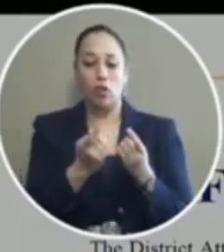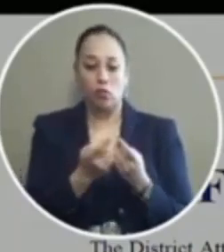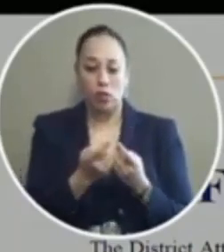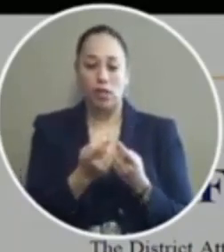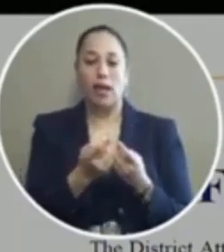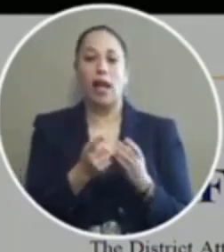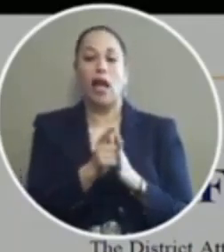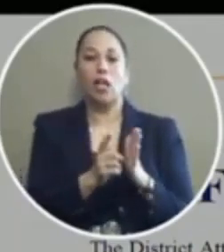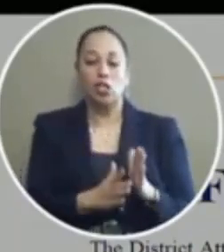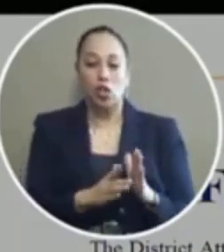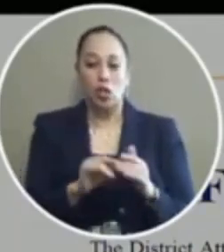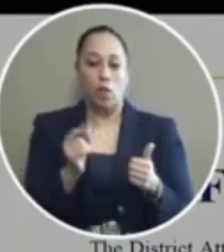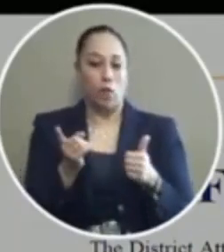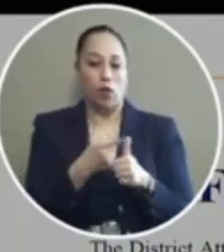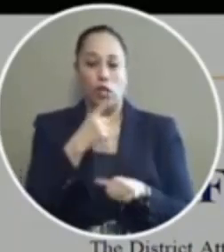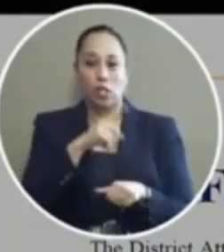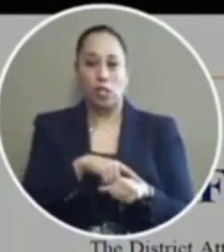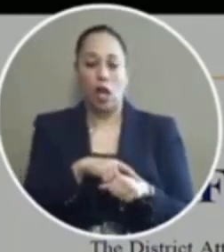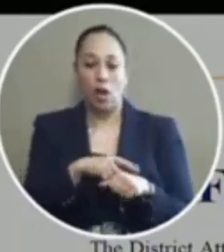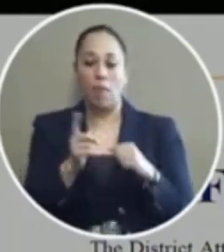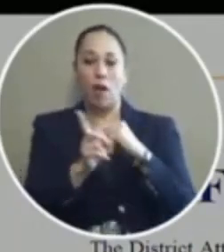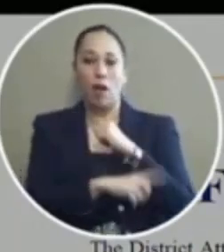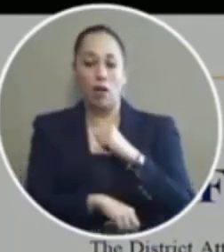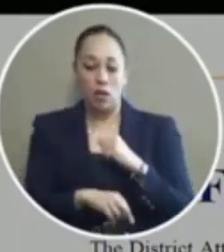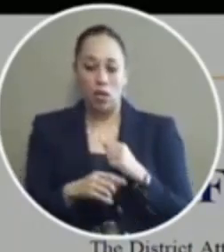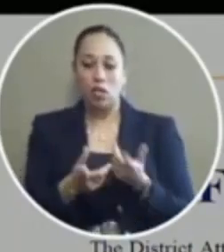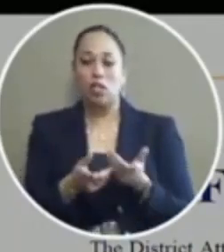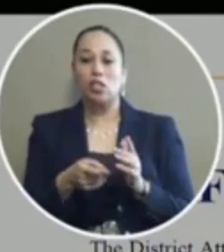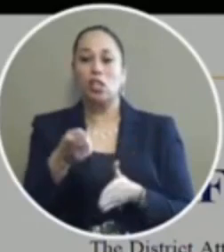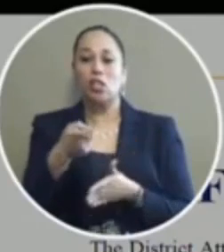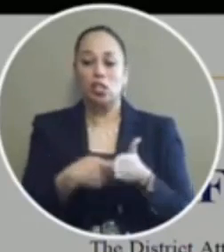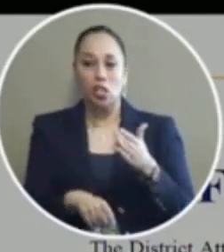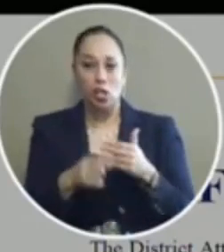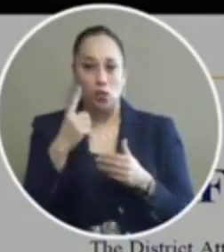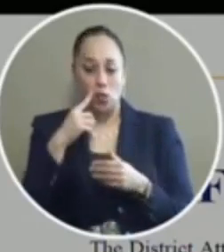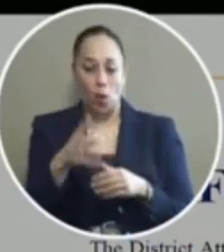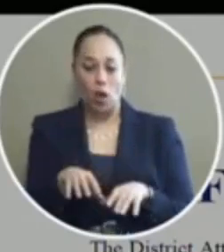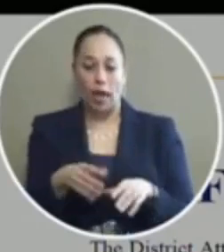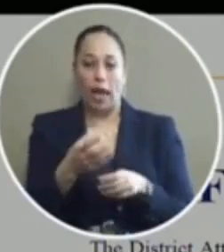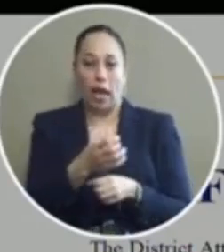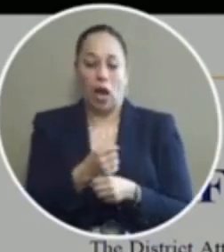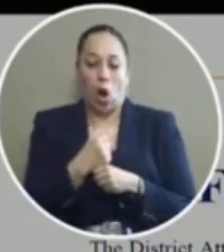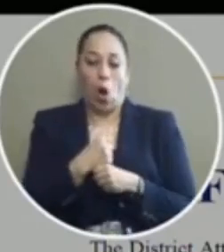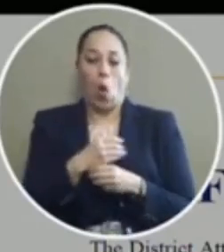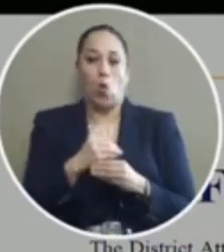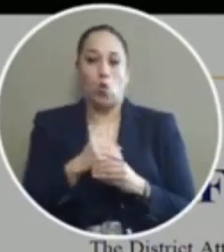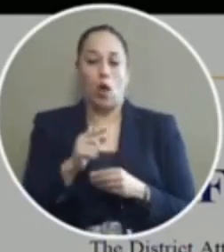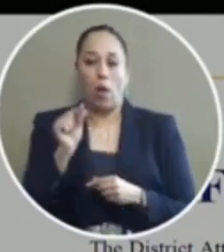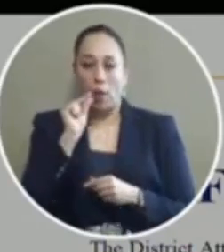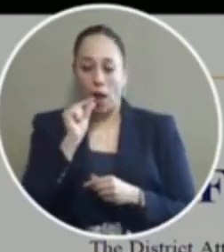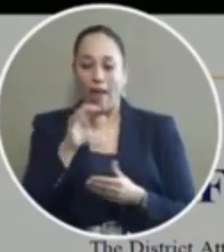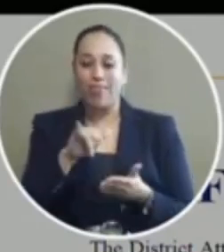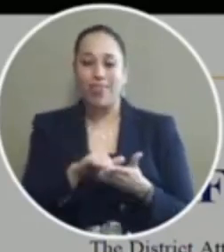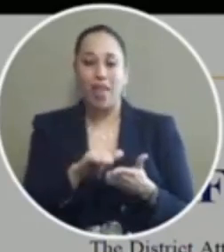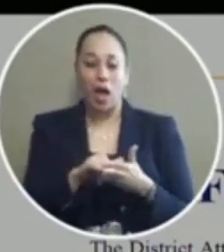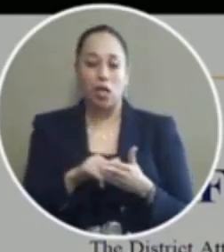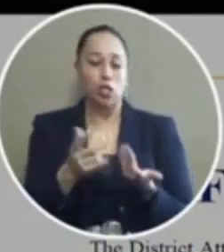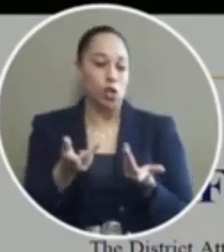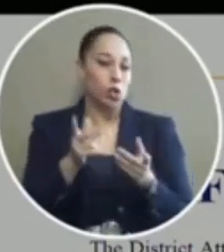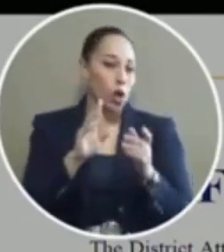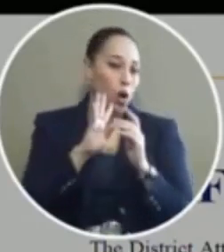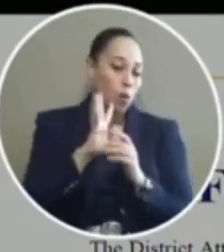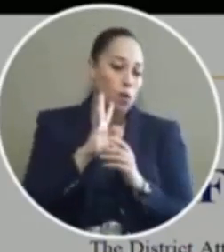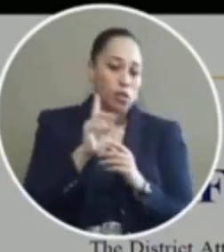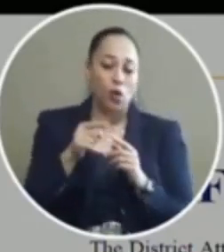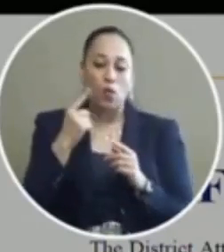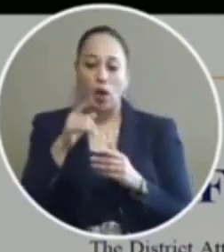to the first time offenders who would otherwise be charged with possession of marijuana and the reason we want to introduce the conversation again with the first